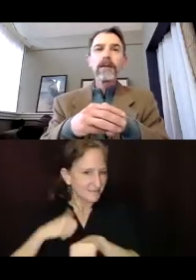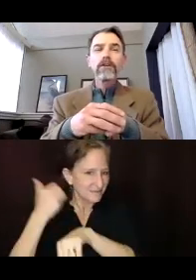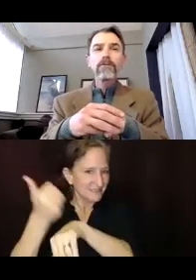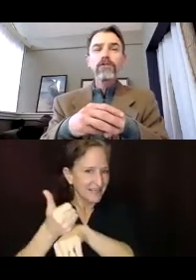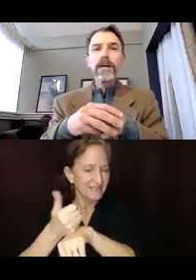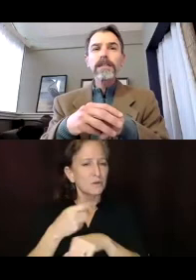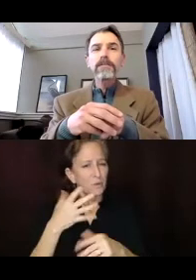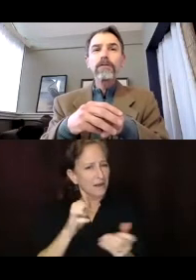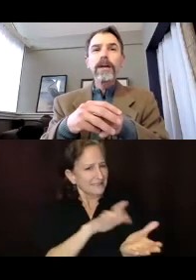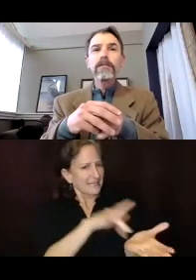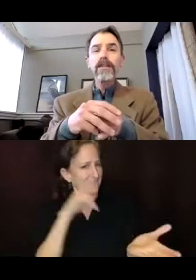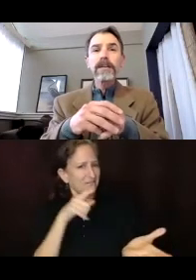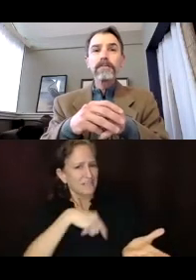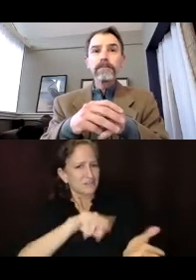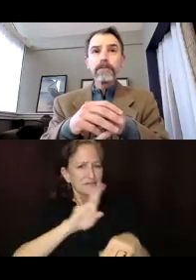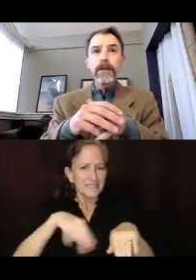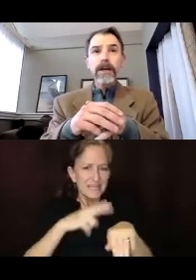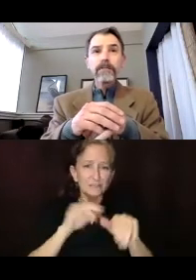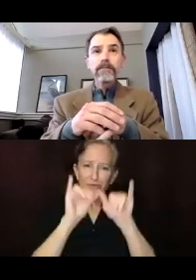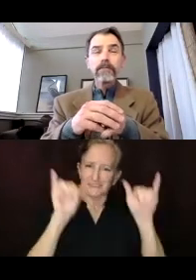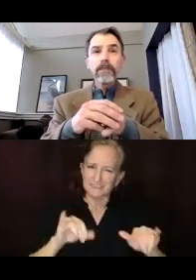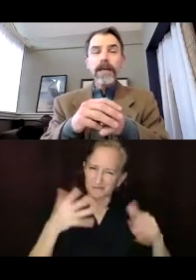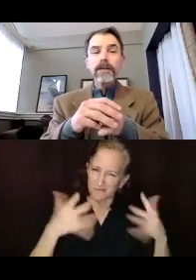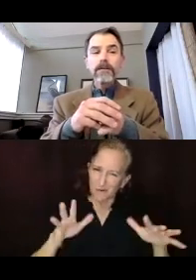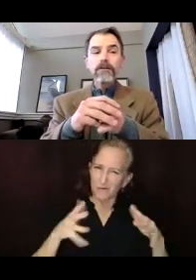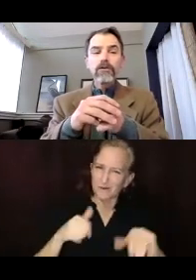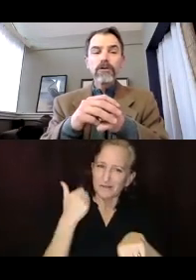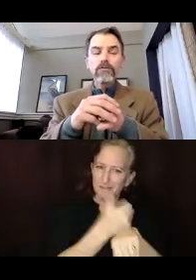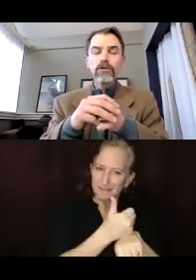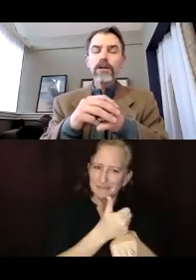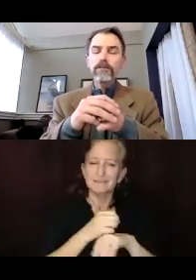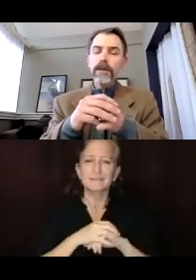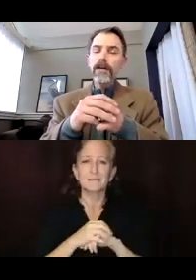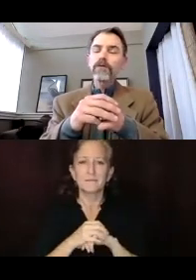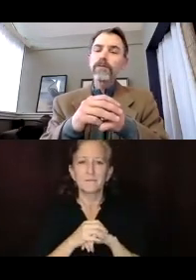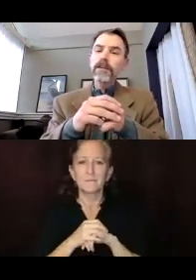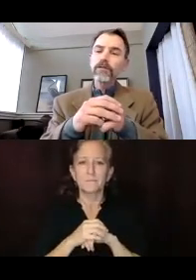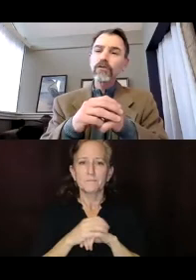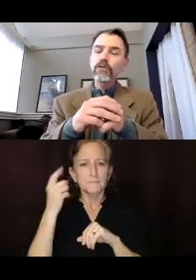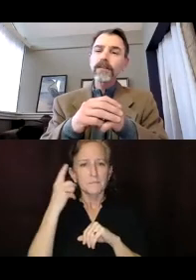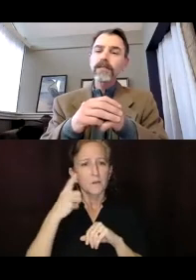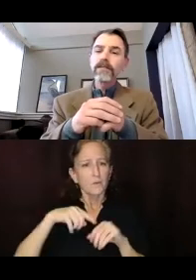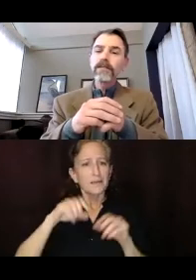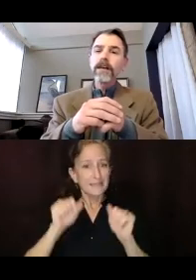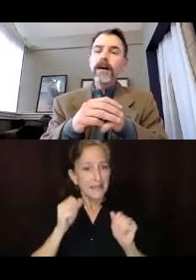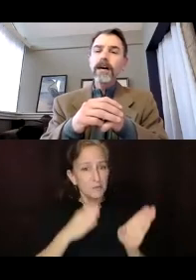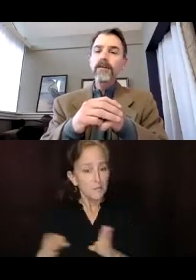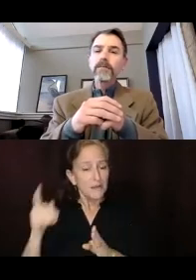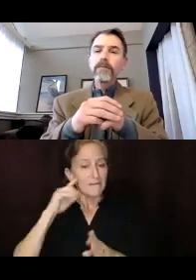And we're, we're trying to be aware that, that you can prepare for big earthquakes.